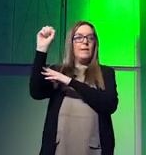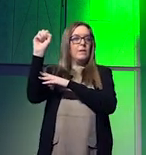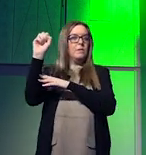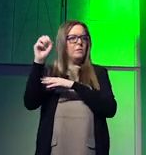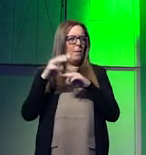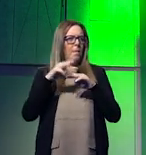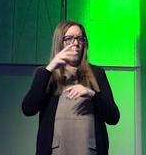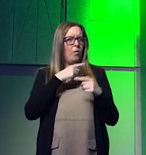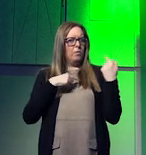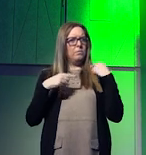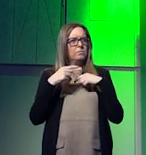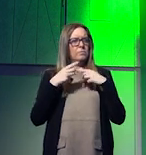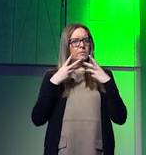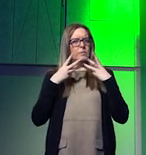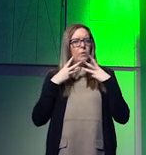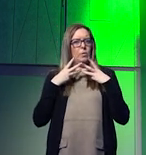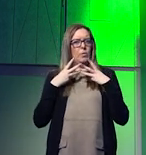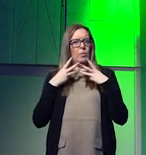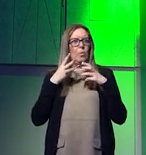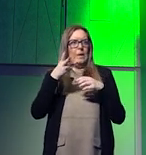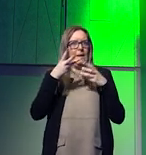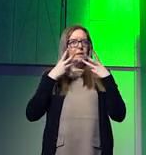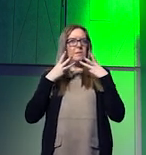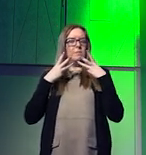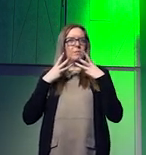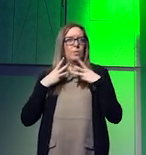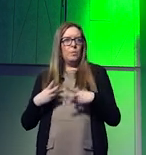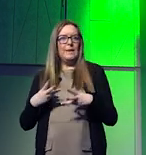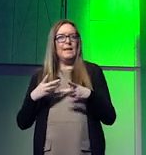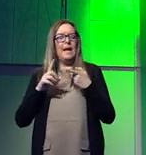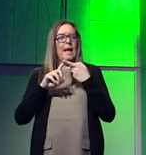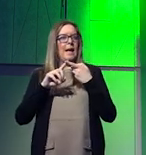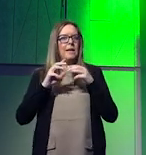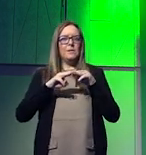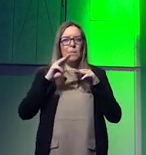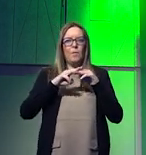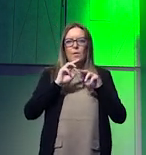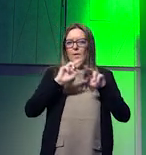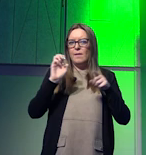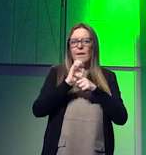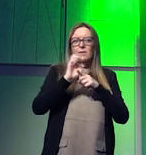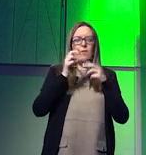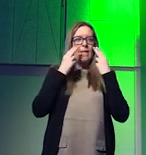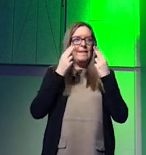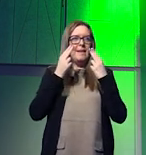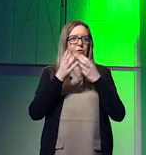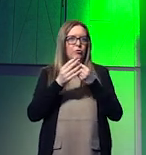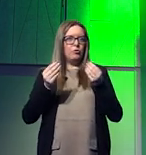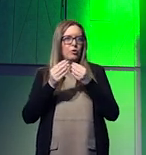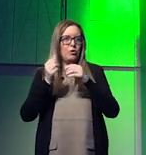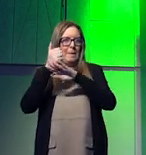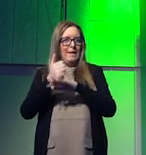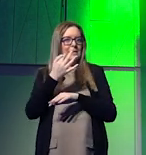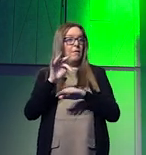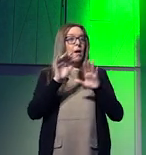weaken, fragment and, you know, bring into scarcity our natural resource base from a global perspective. And it's in